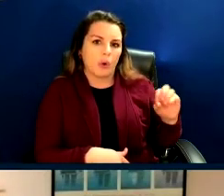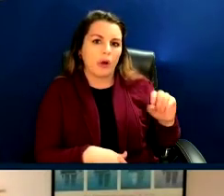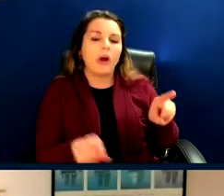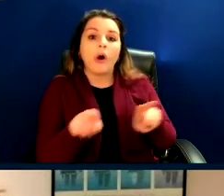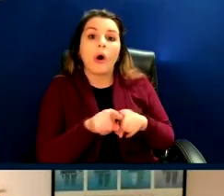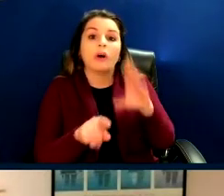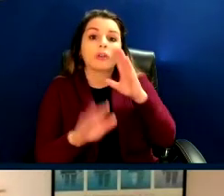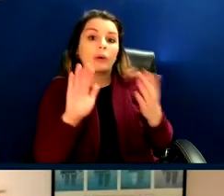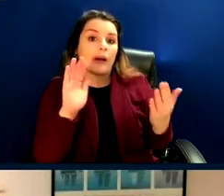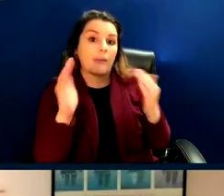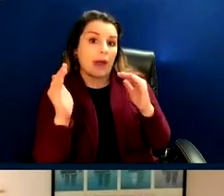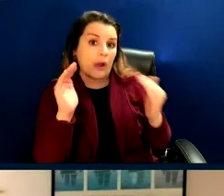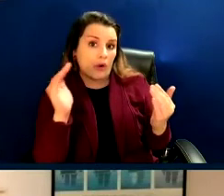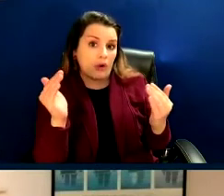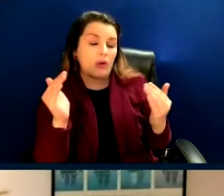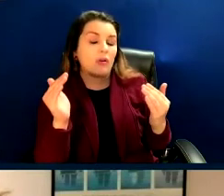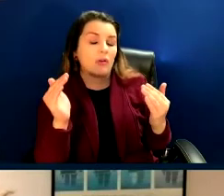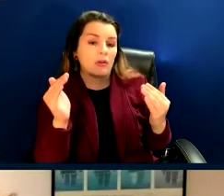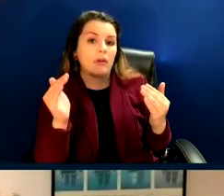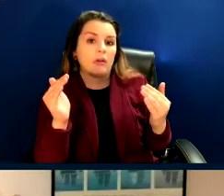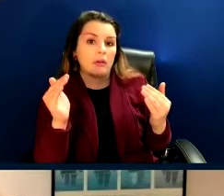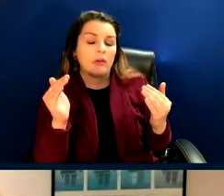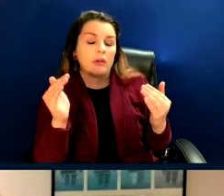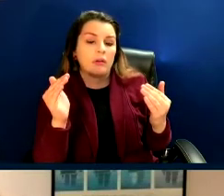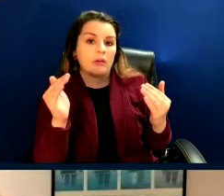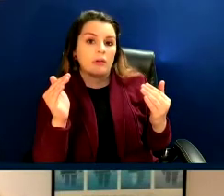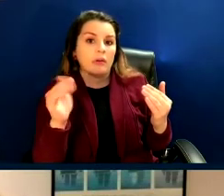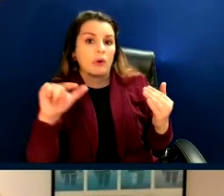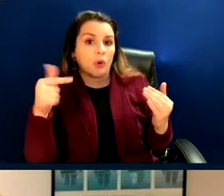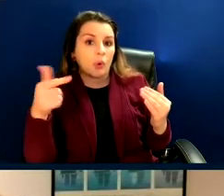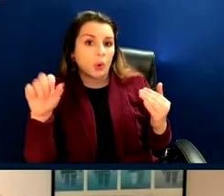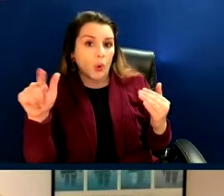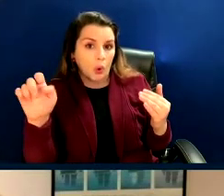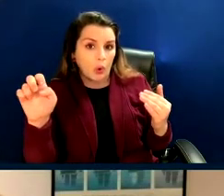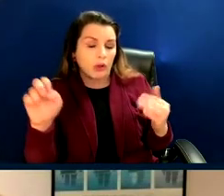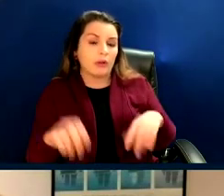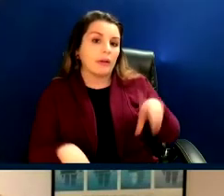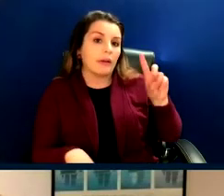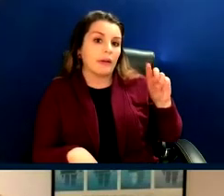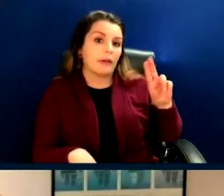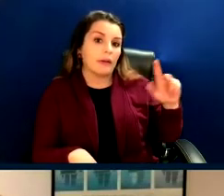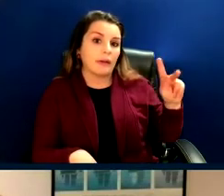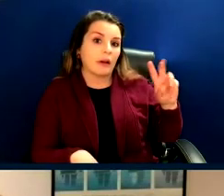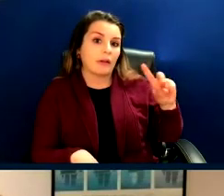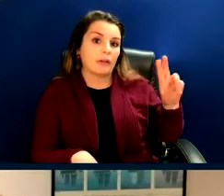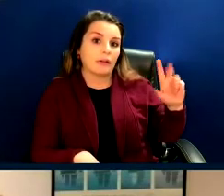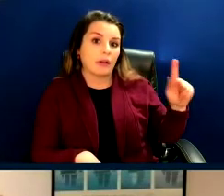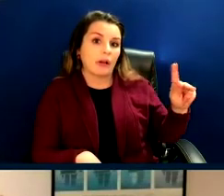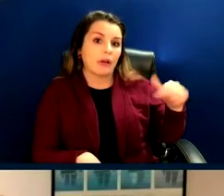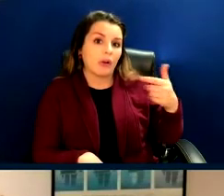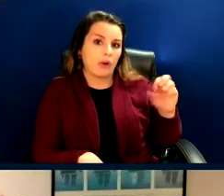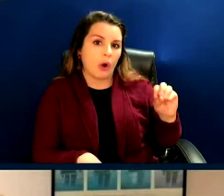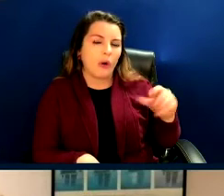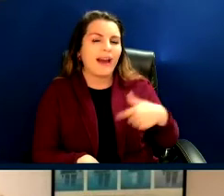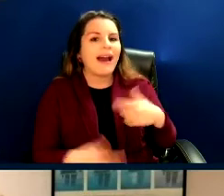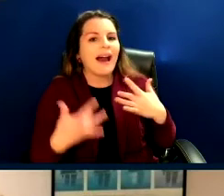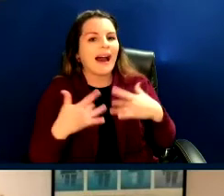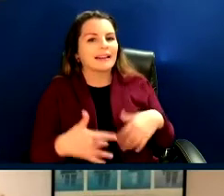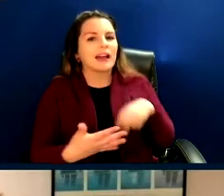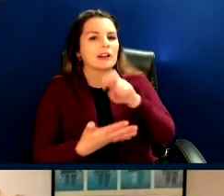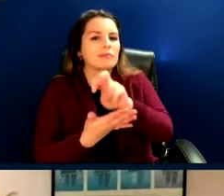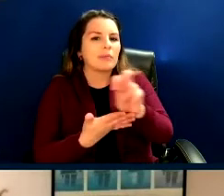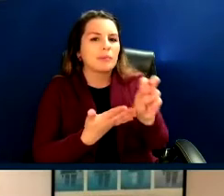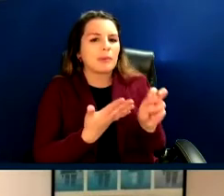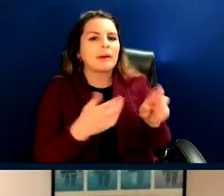things in with Google, too. So I often use like a variety of